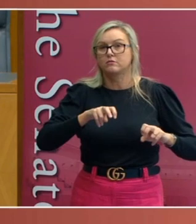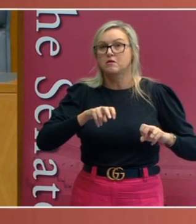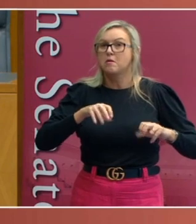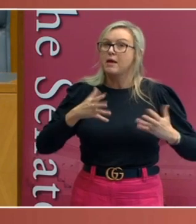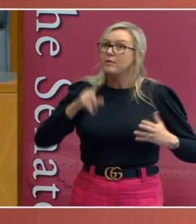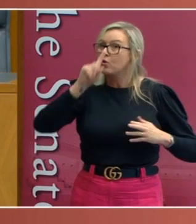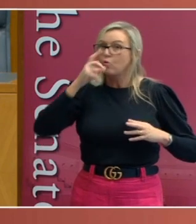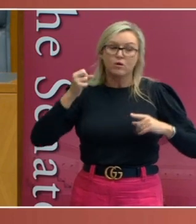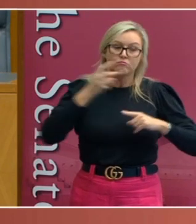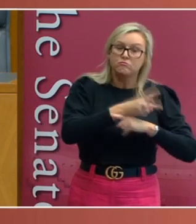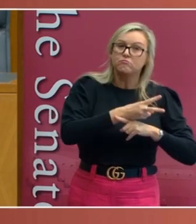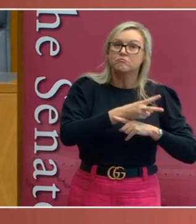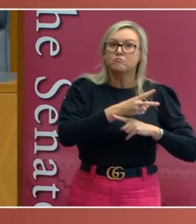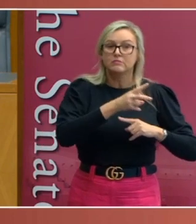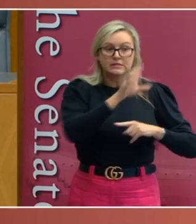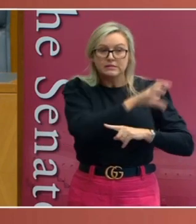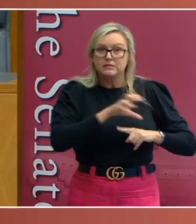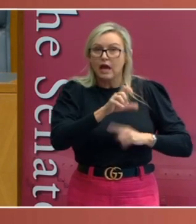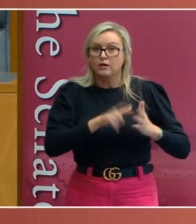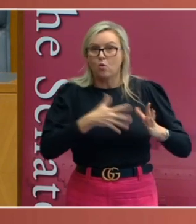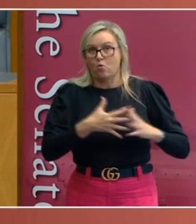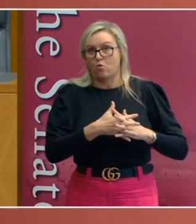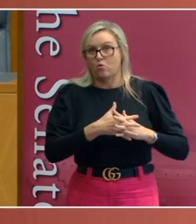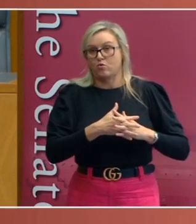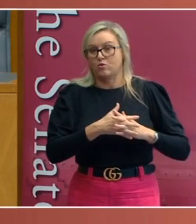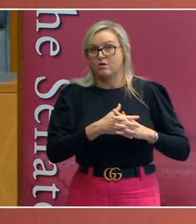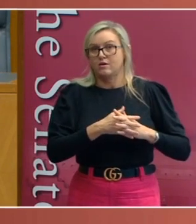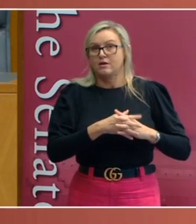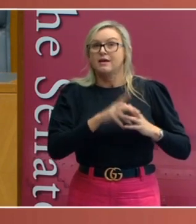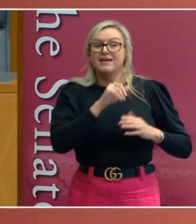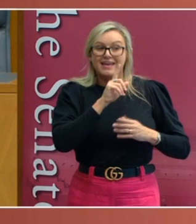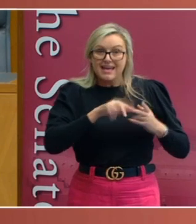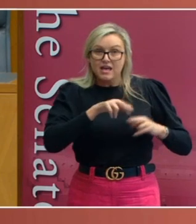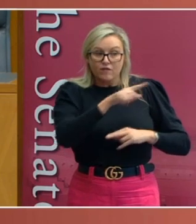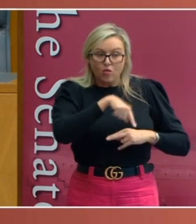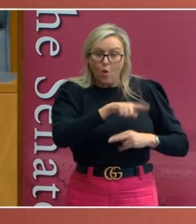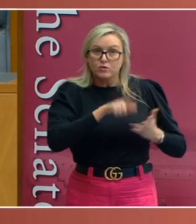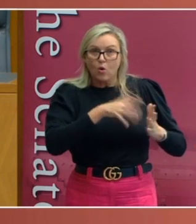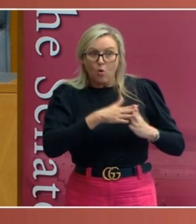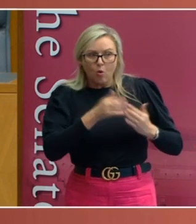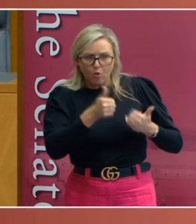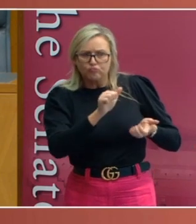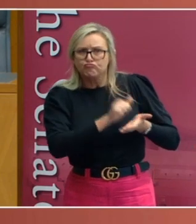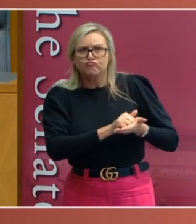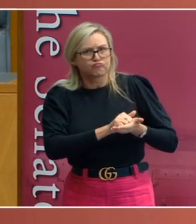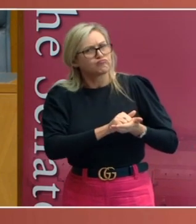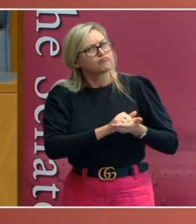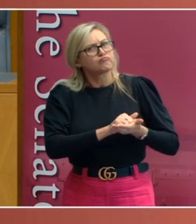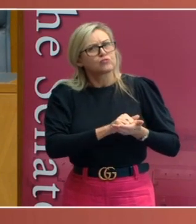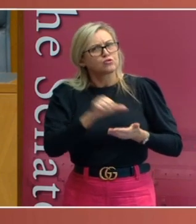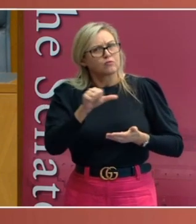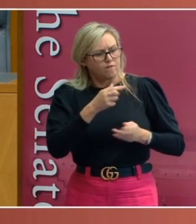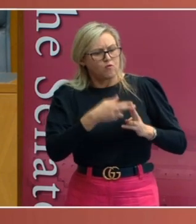border closures if those state laws were regarded as necessary to protect public health and proportionate in their